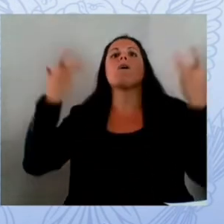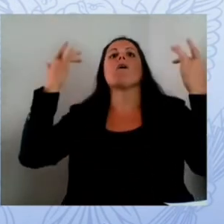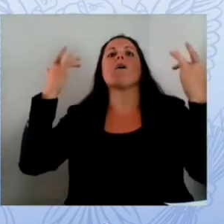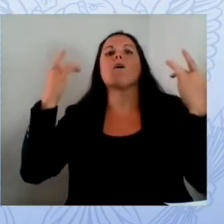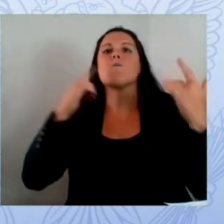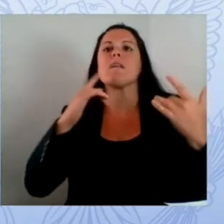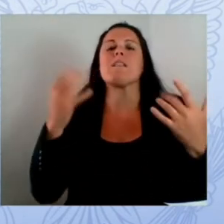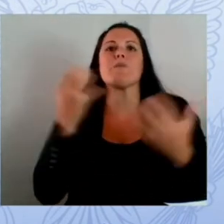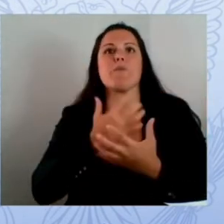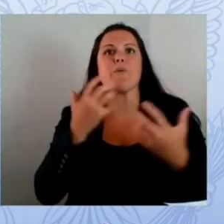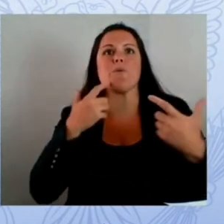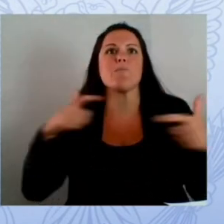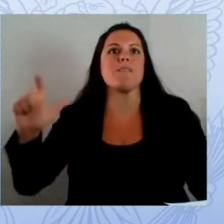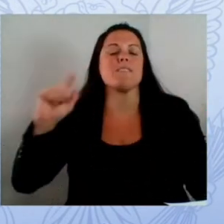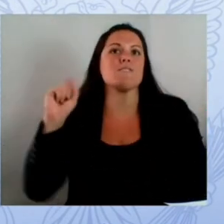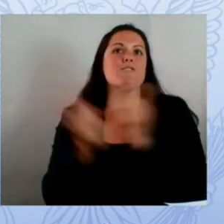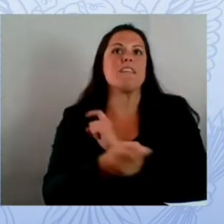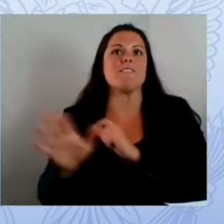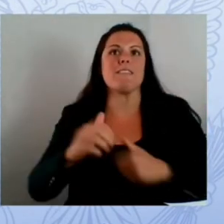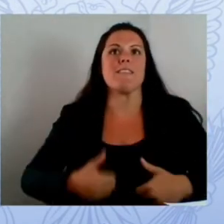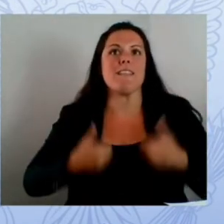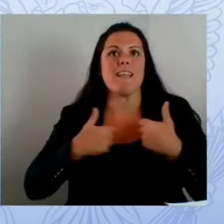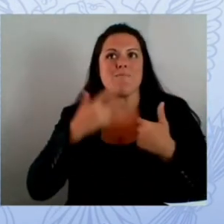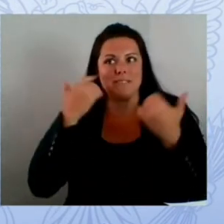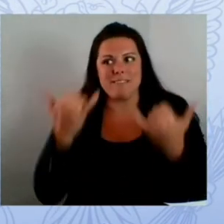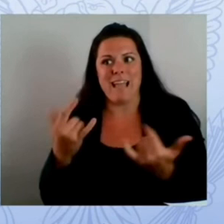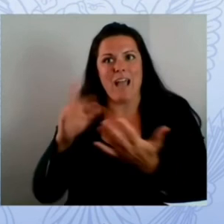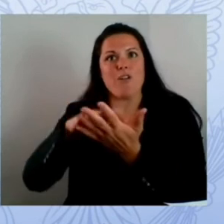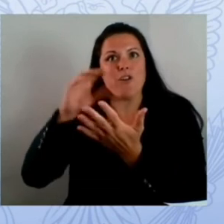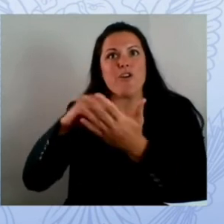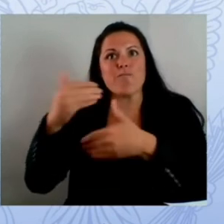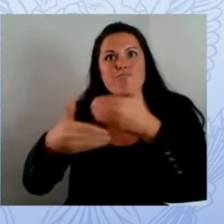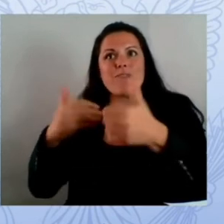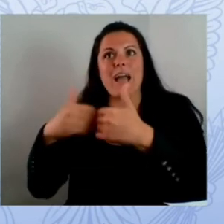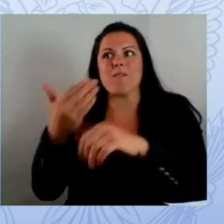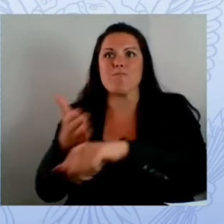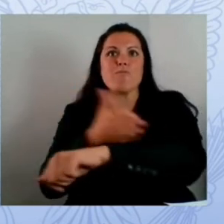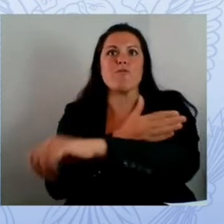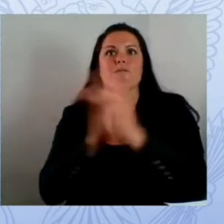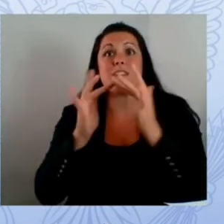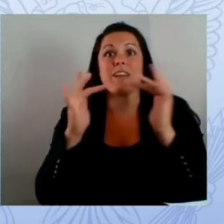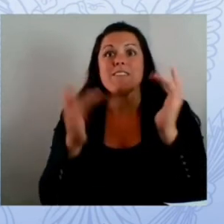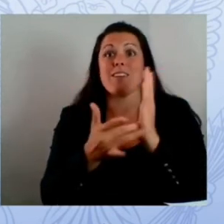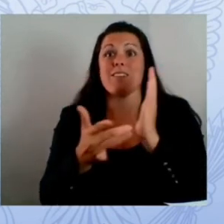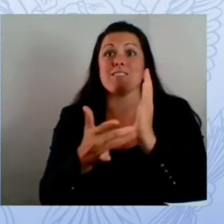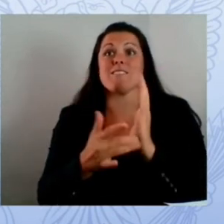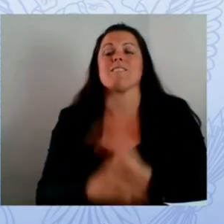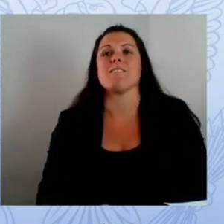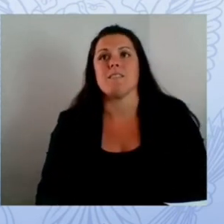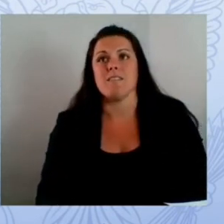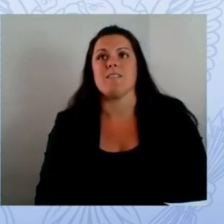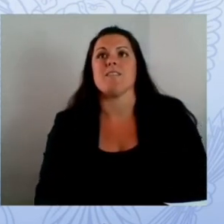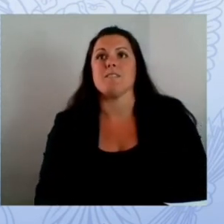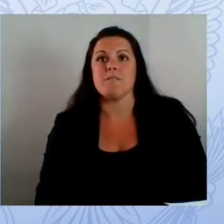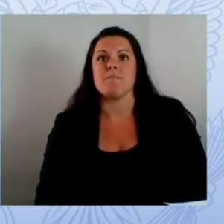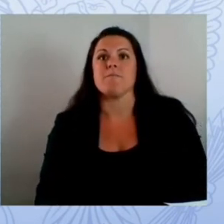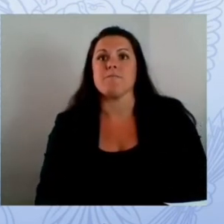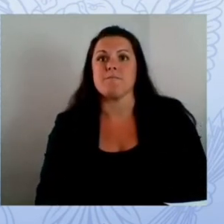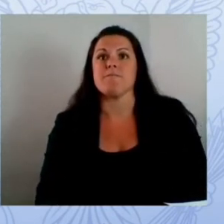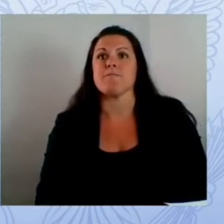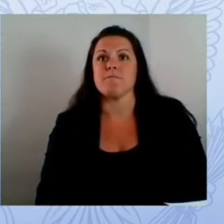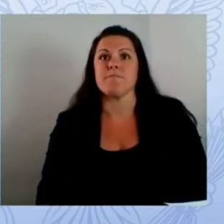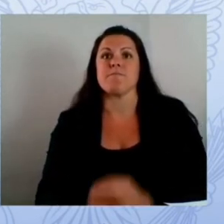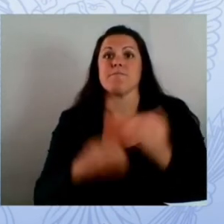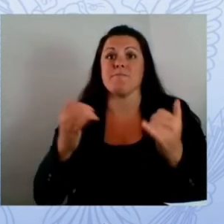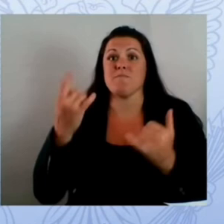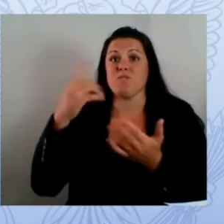with our state universities and colleges and our tribal tribal colleges really play a key part there so turtle mountain and